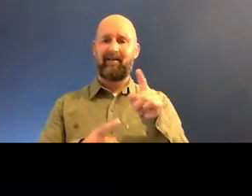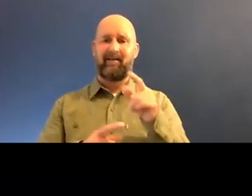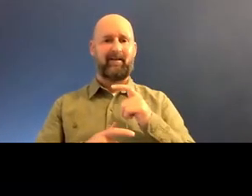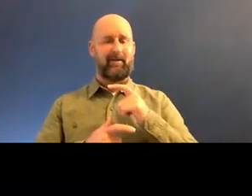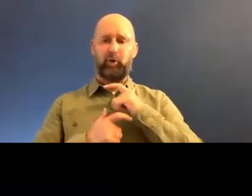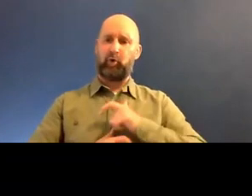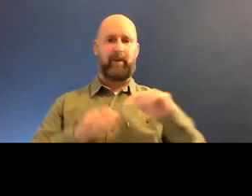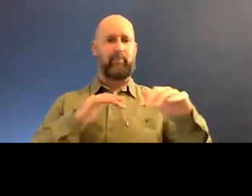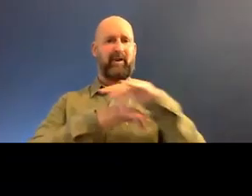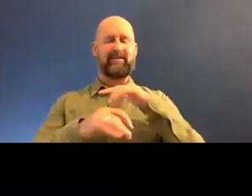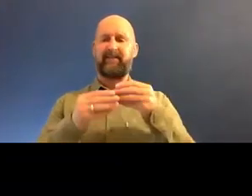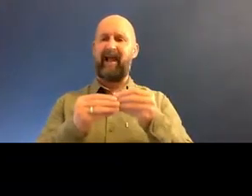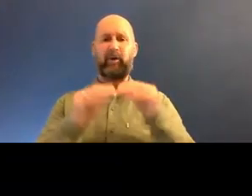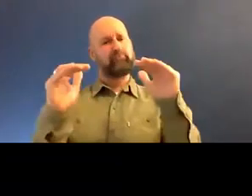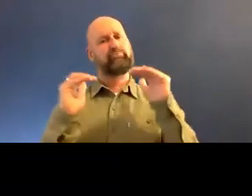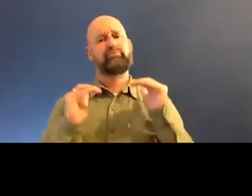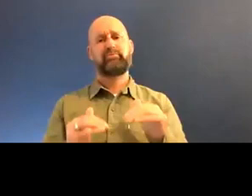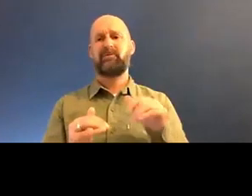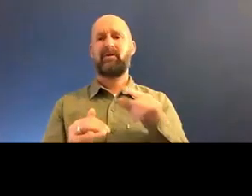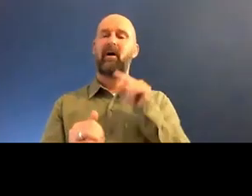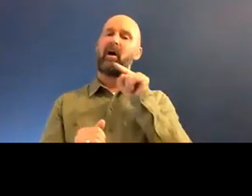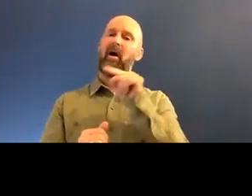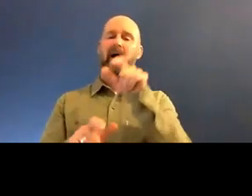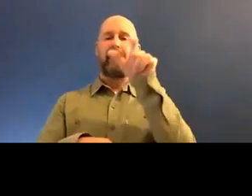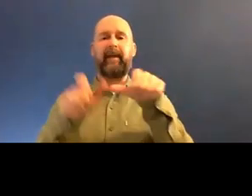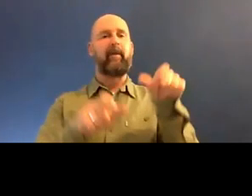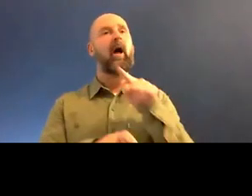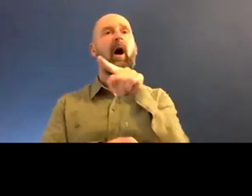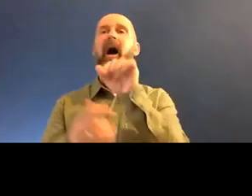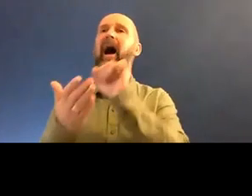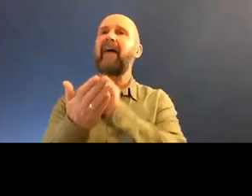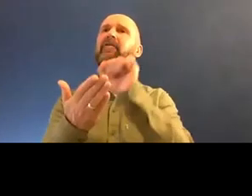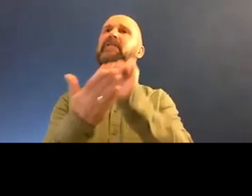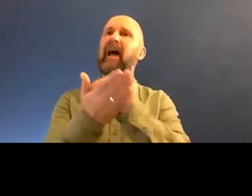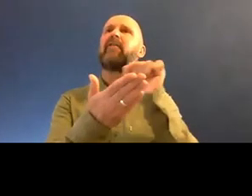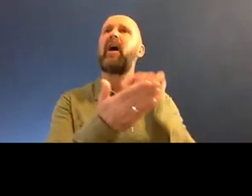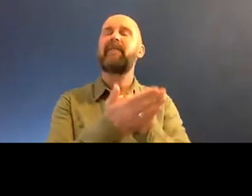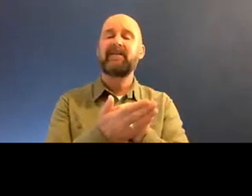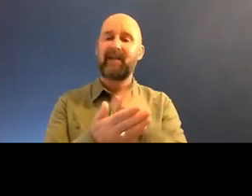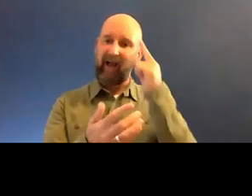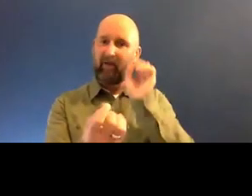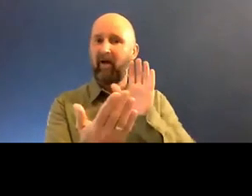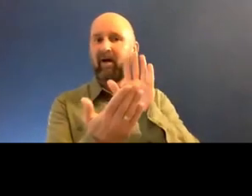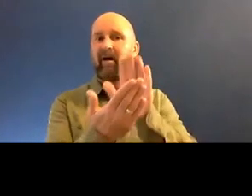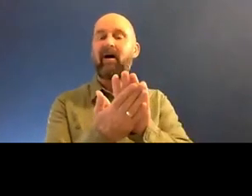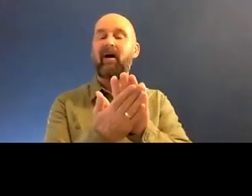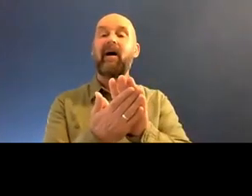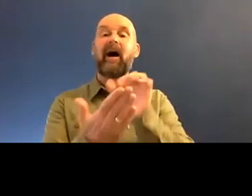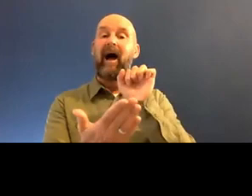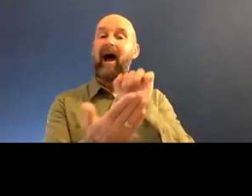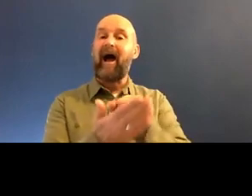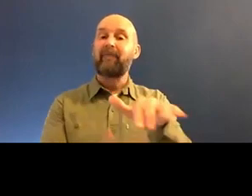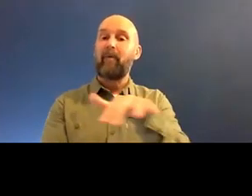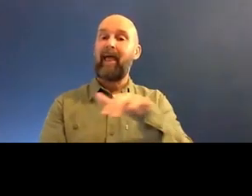presence and kind of like objectifying people. basically putting art in basically advert places, working with